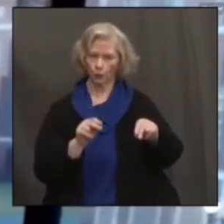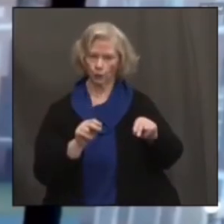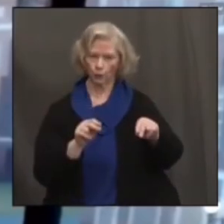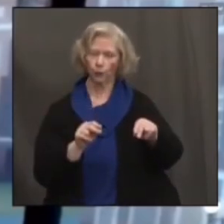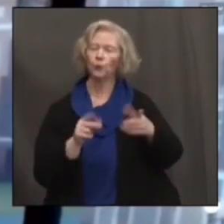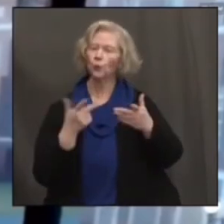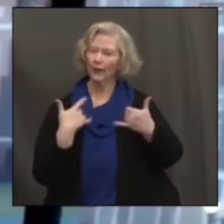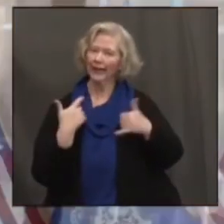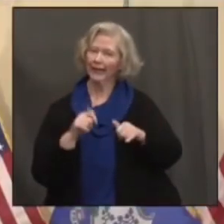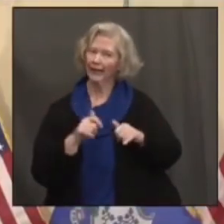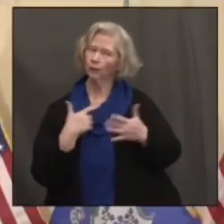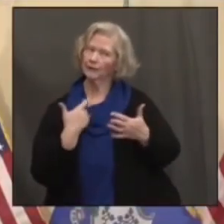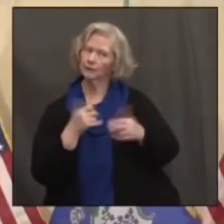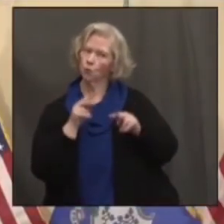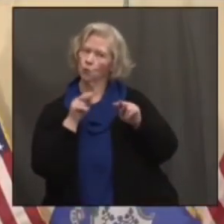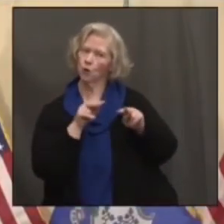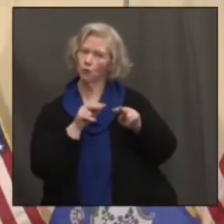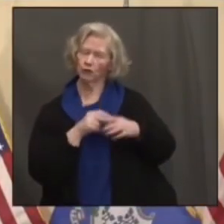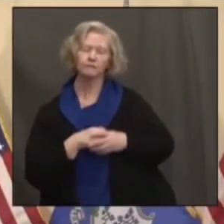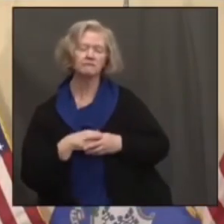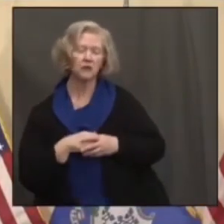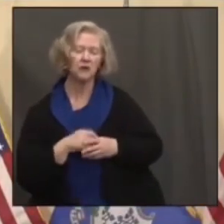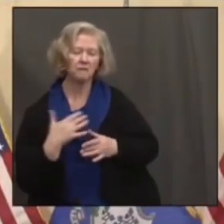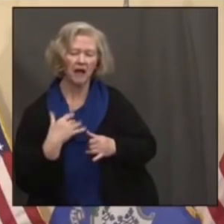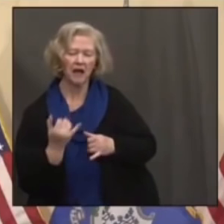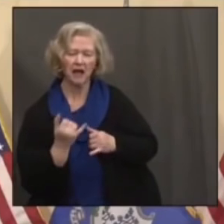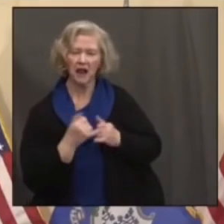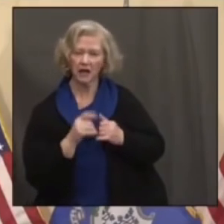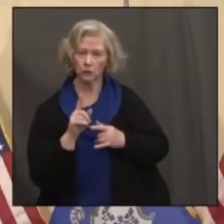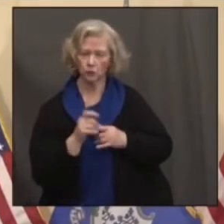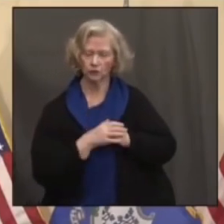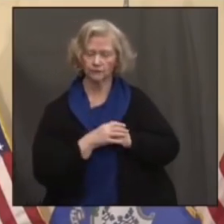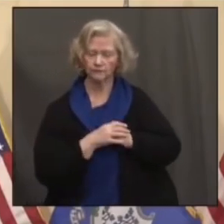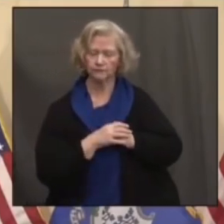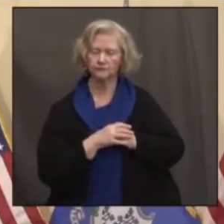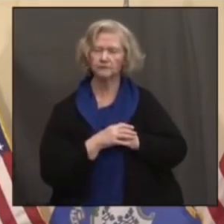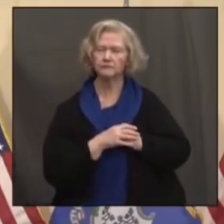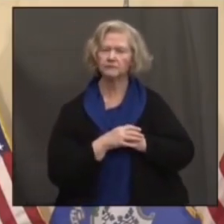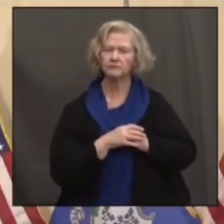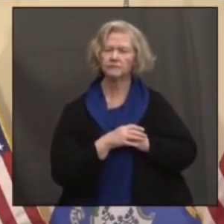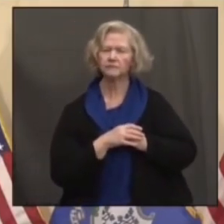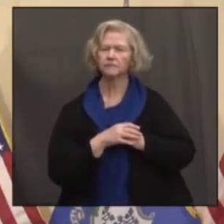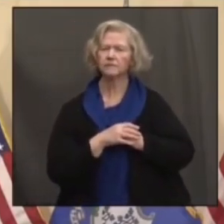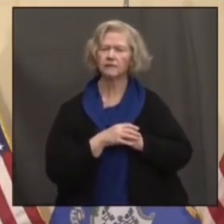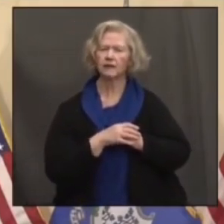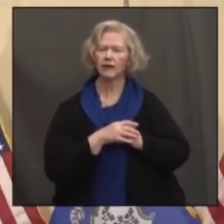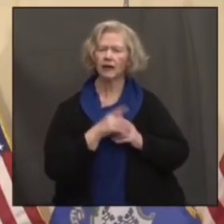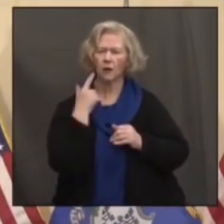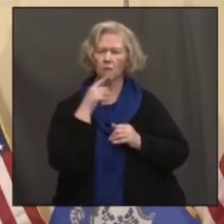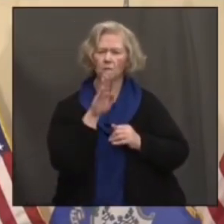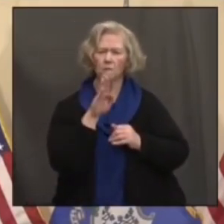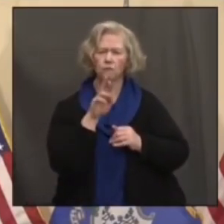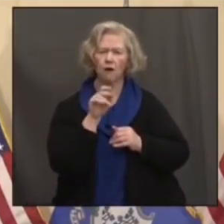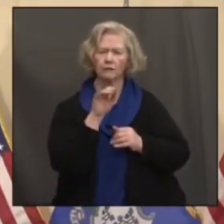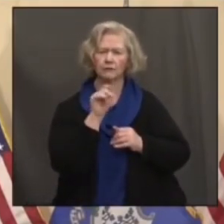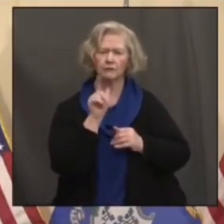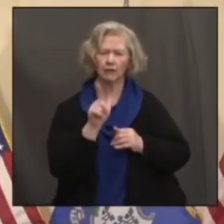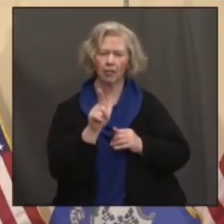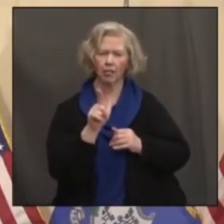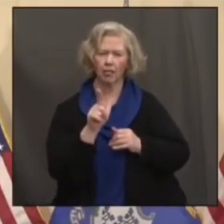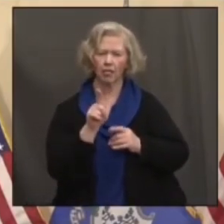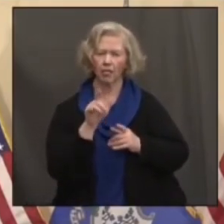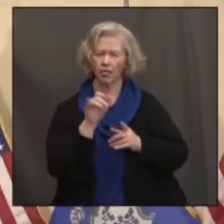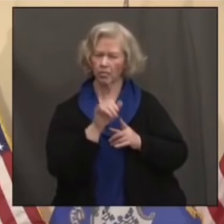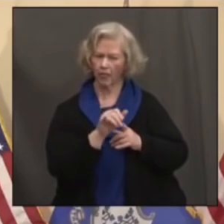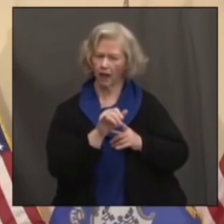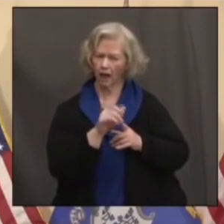further evidence. Just last quick follow-up, Dr. Koh, was there a case of the Brazilian COVID variant diagnosed in the